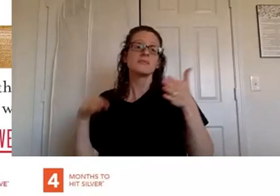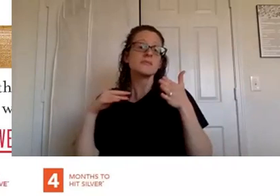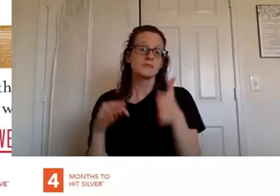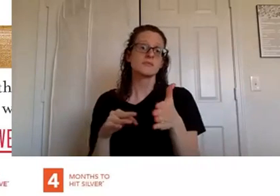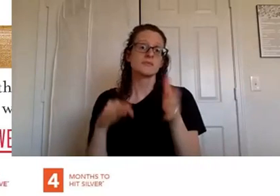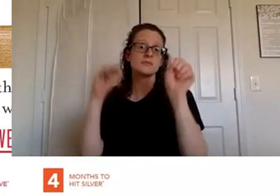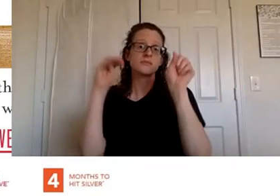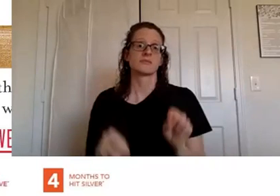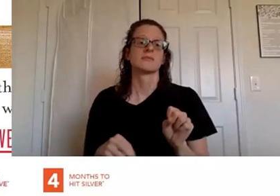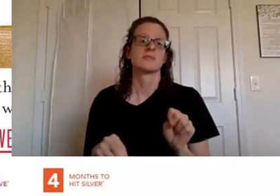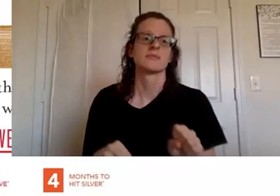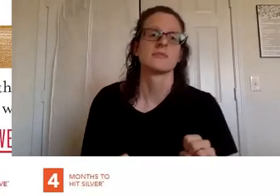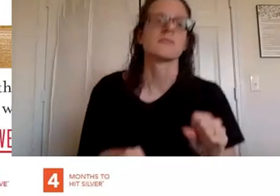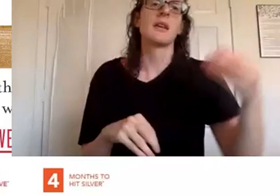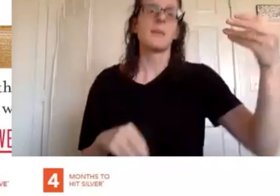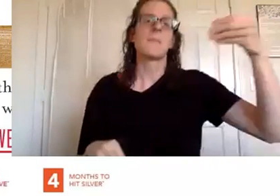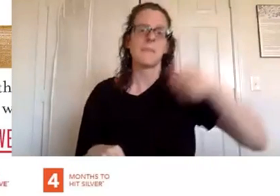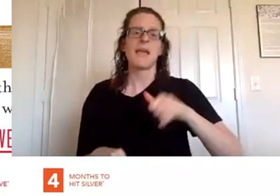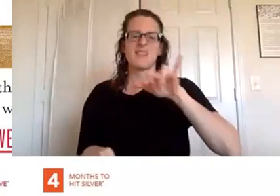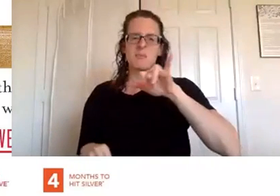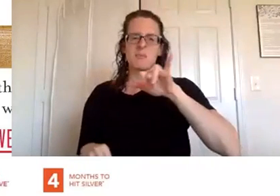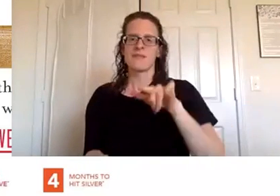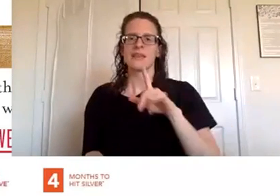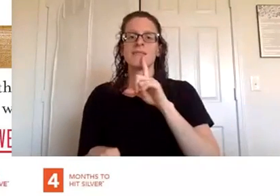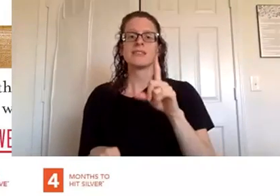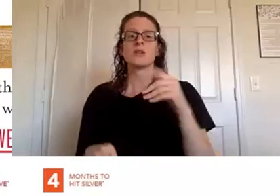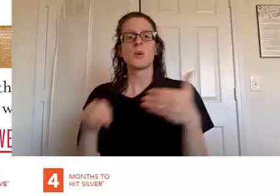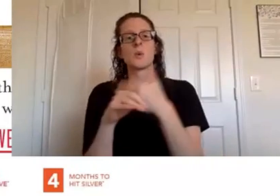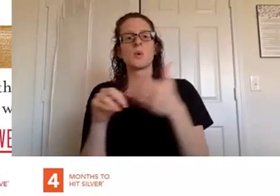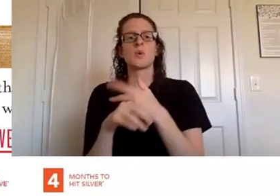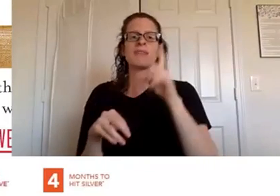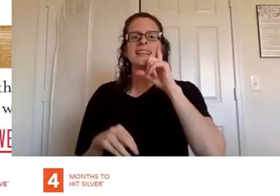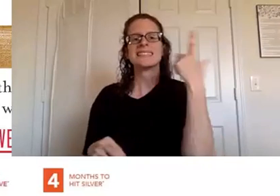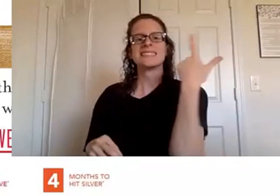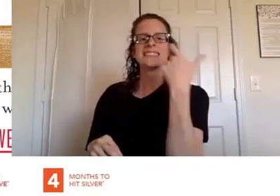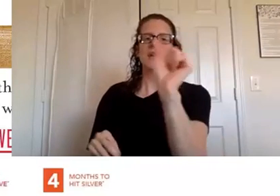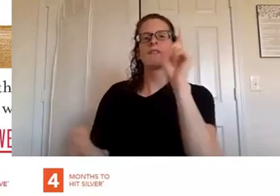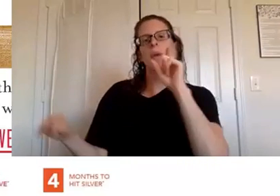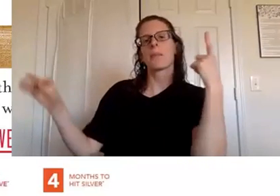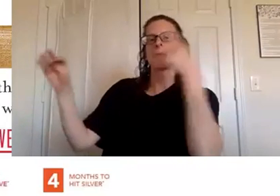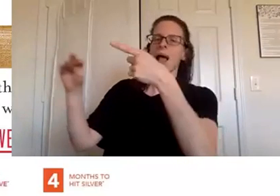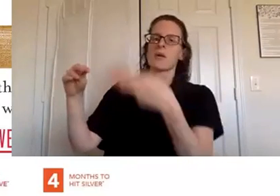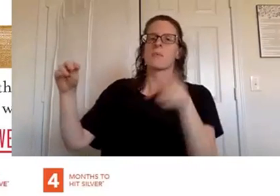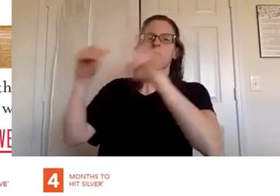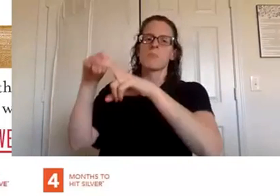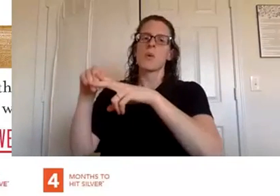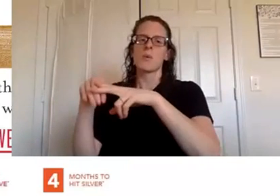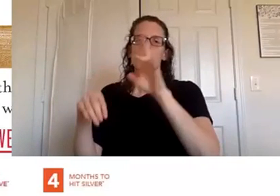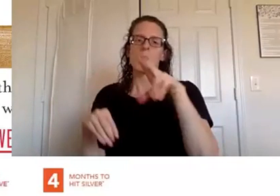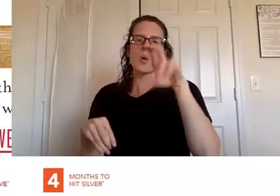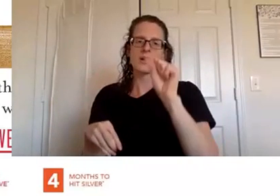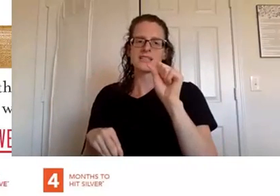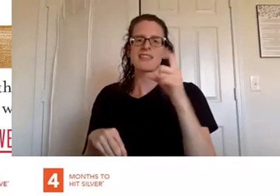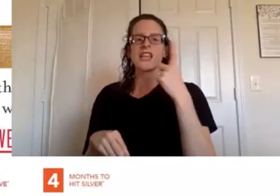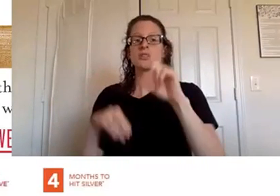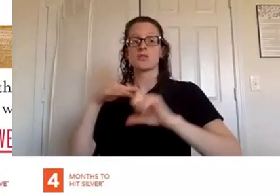paid by young living is the new silver bound bonus program now they just started this in